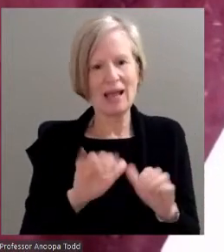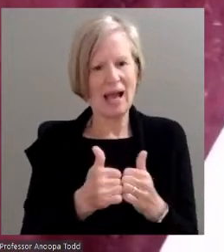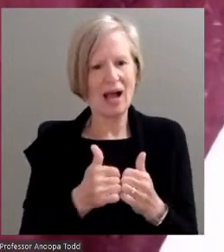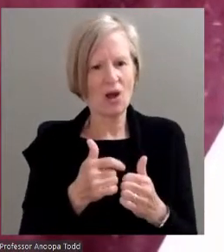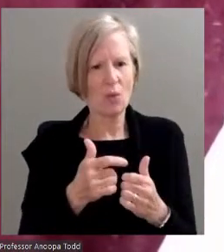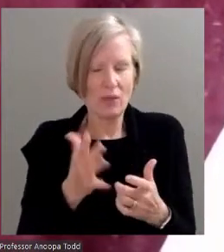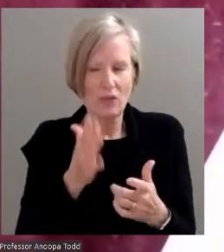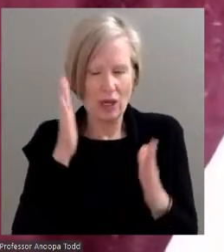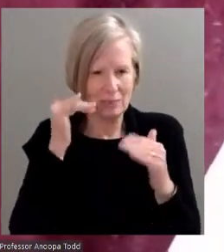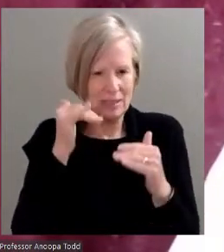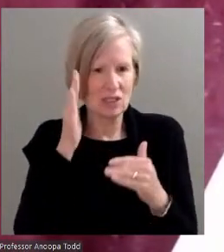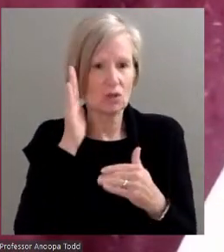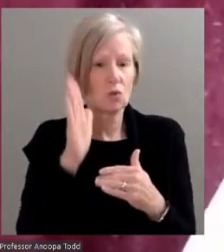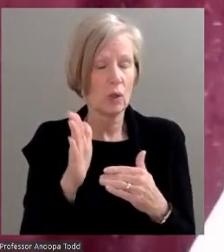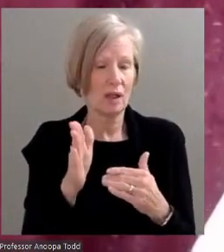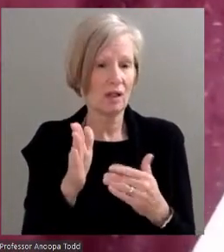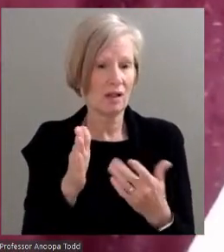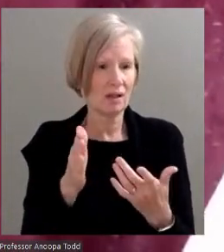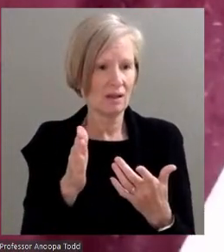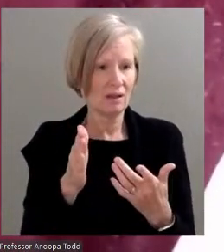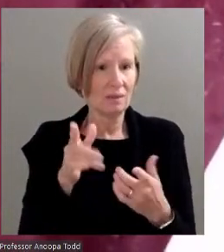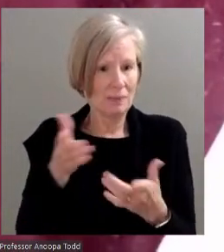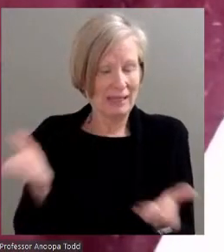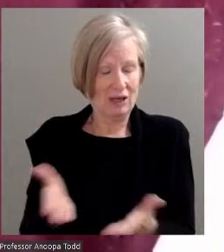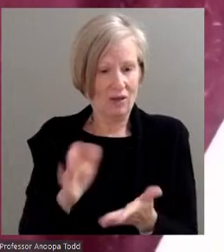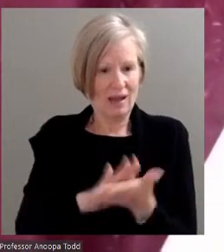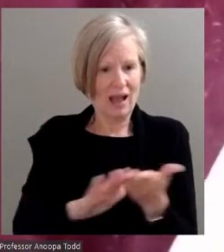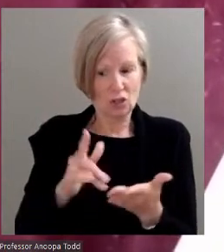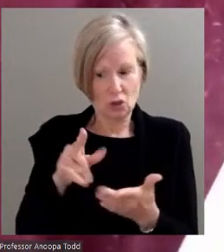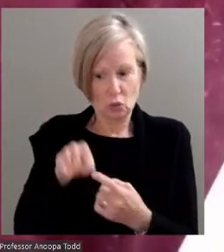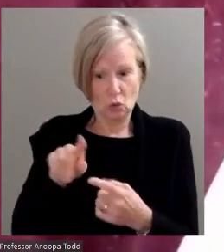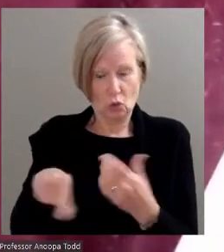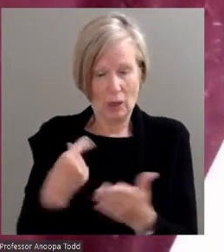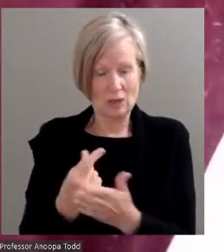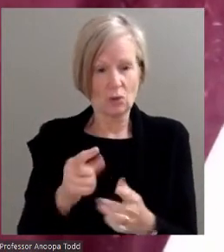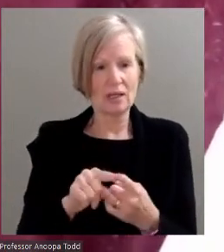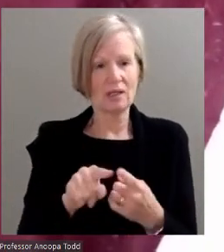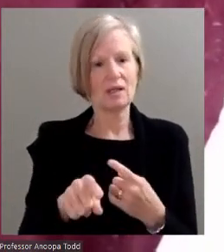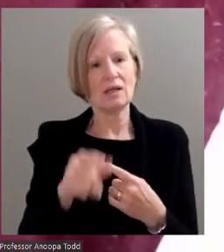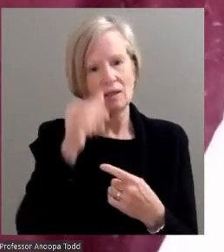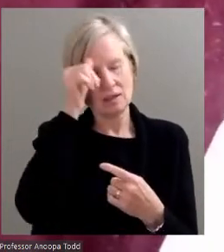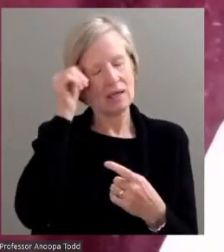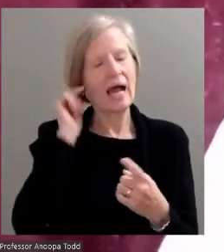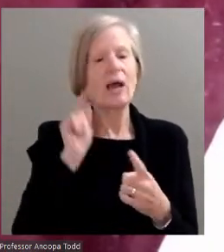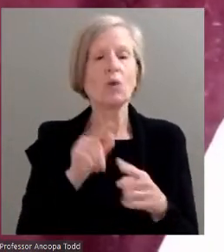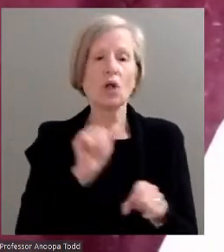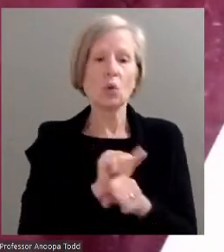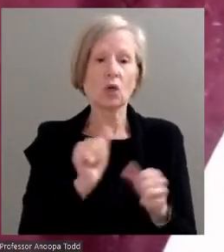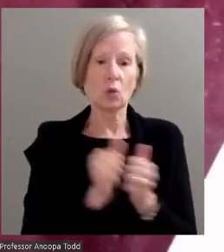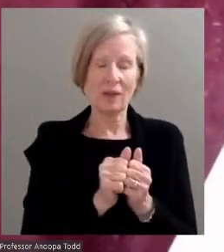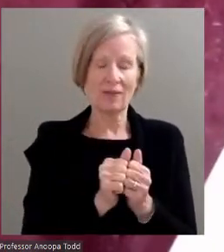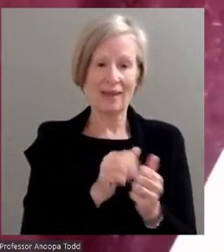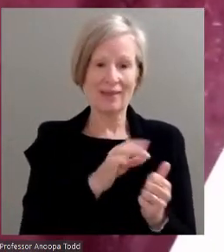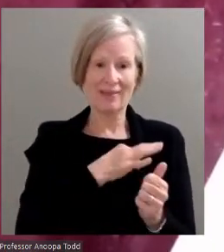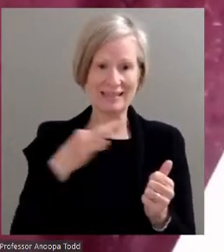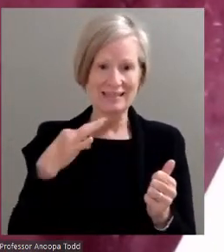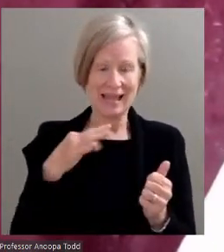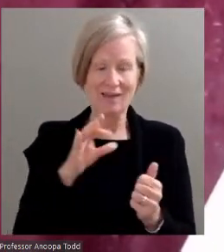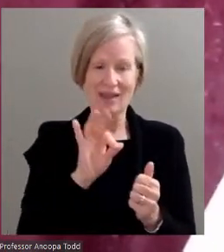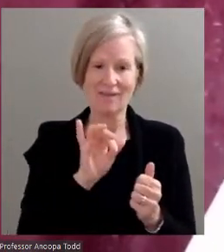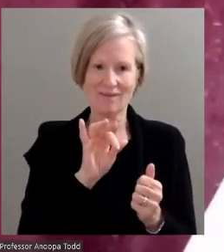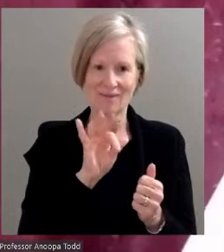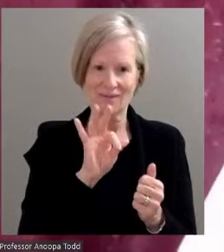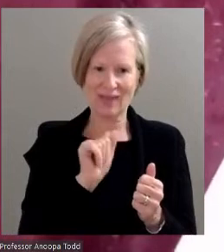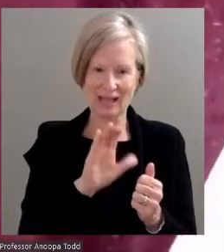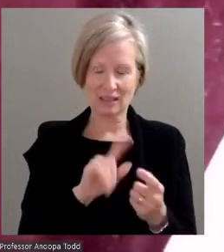graduation may be. As a trustee, I will work in cooperation with MCC faculty and staff at the college to